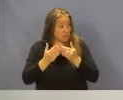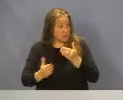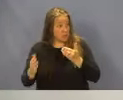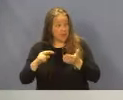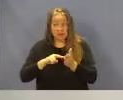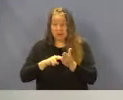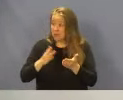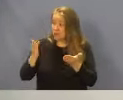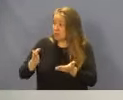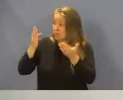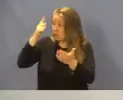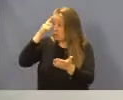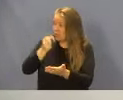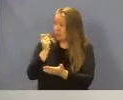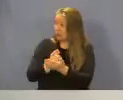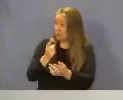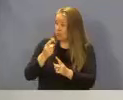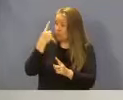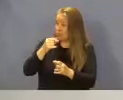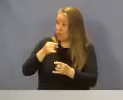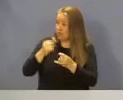is there a motion for approval for final adoption?